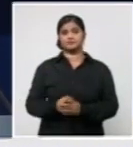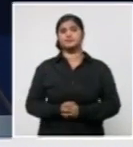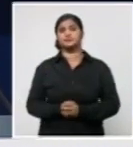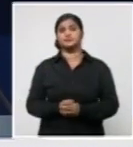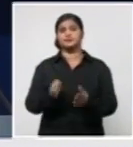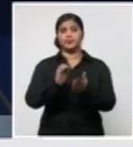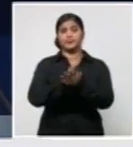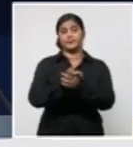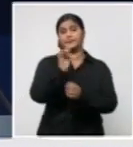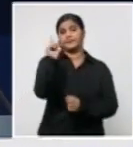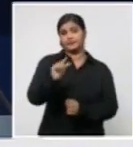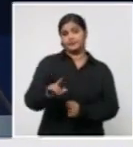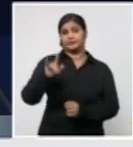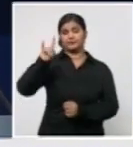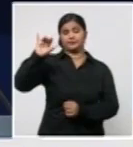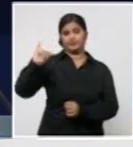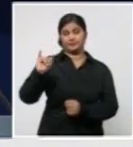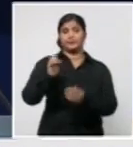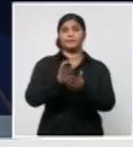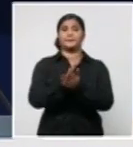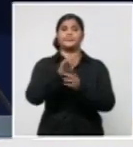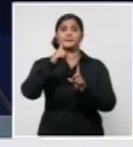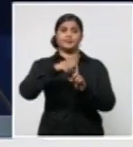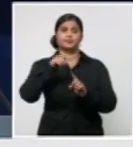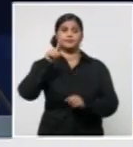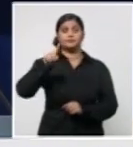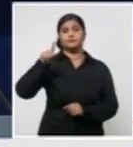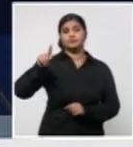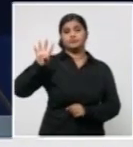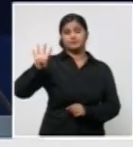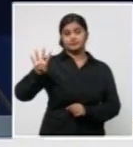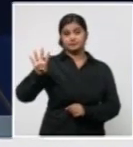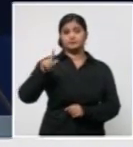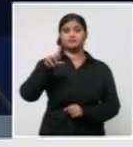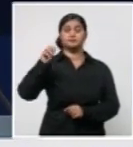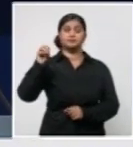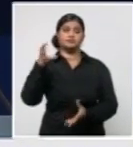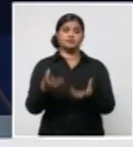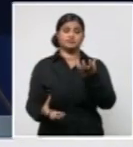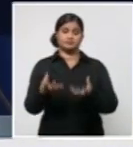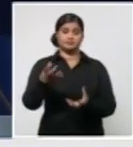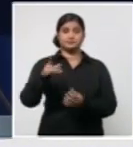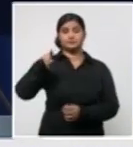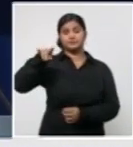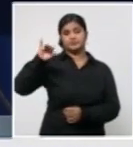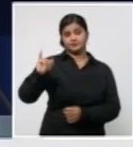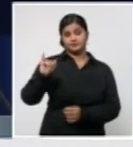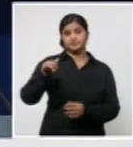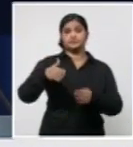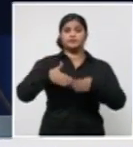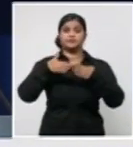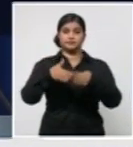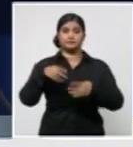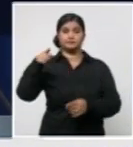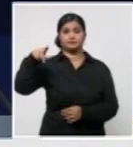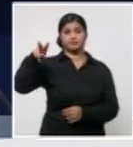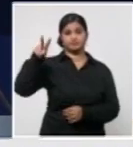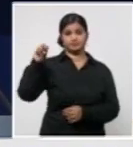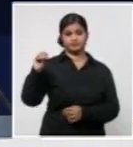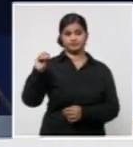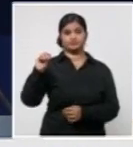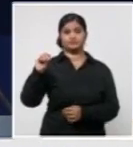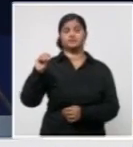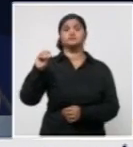Of the six positive cases yesterday, two a female and four a male, representing 49.5%